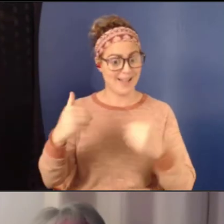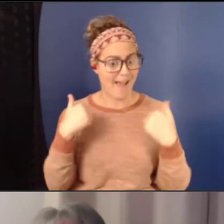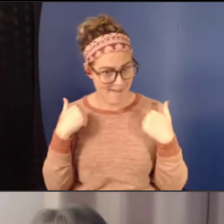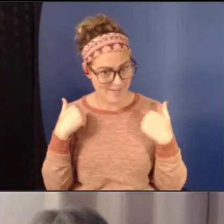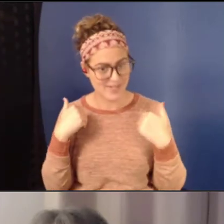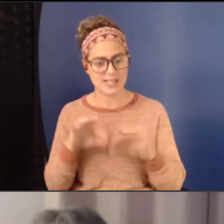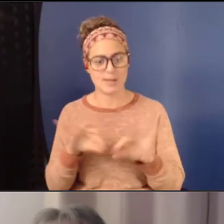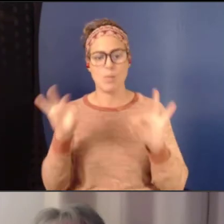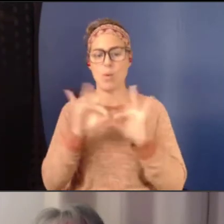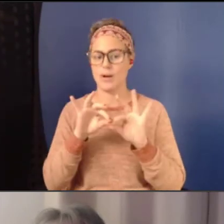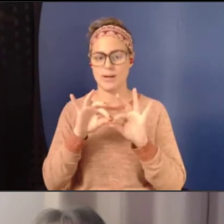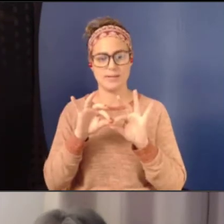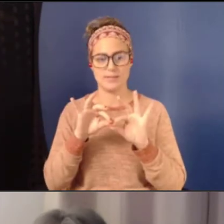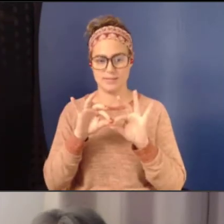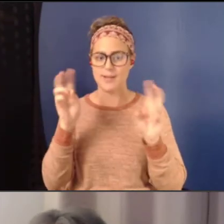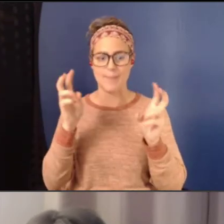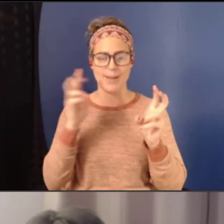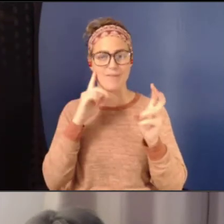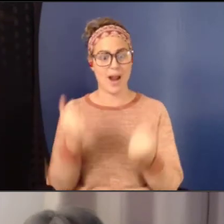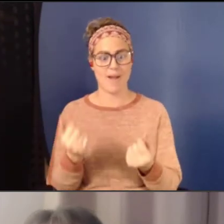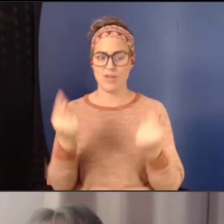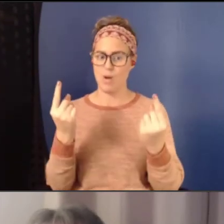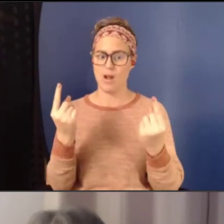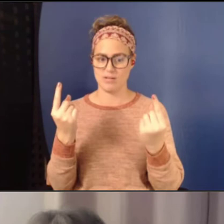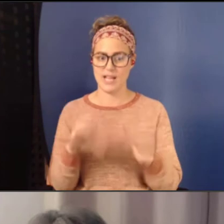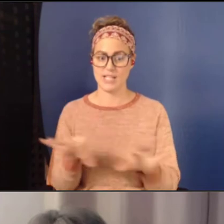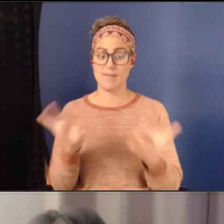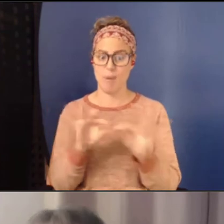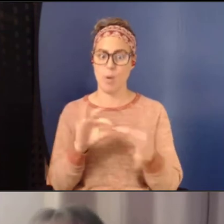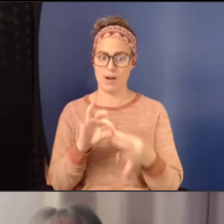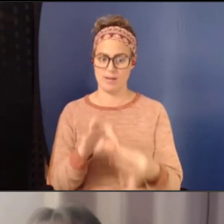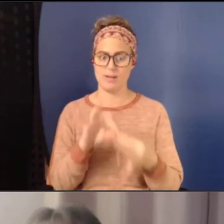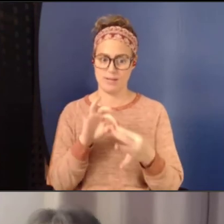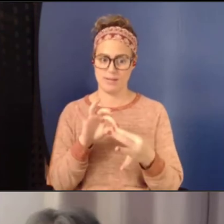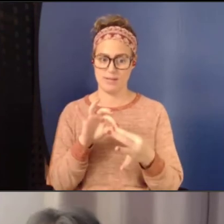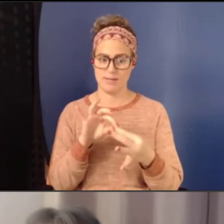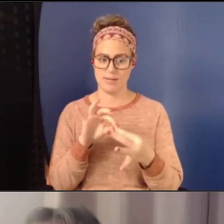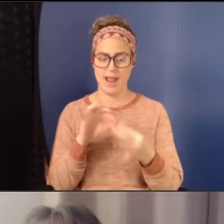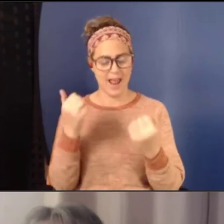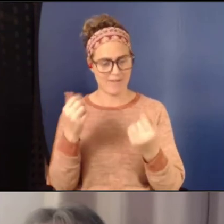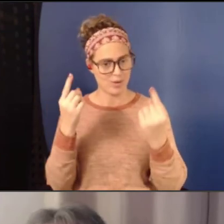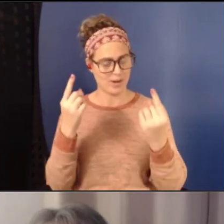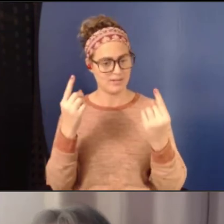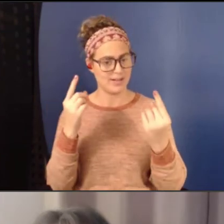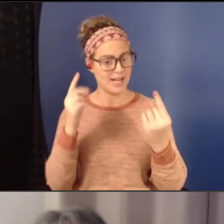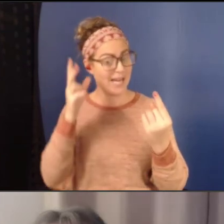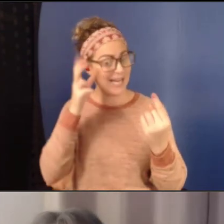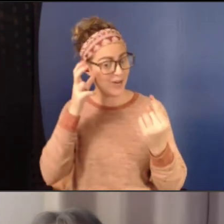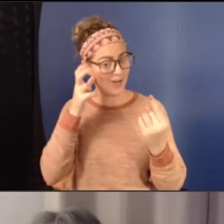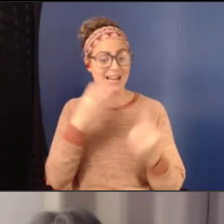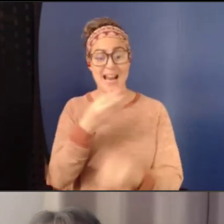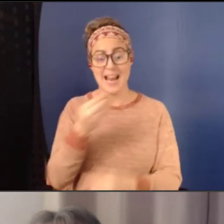for everybody and is relevant for, for everybody, hearing and, uh, hearing impaired.